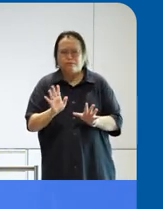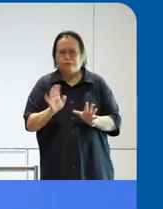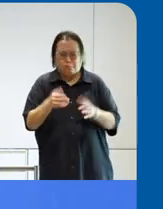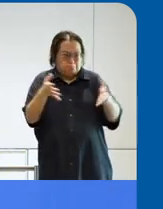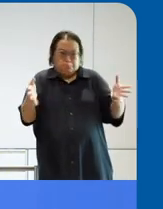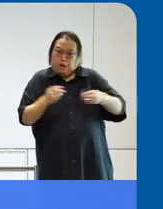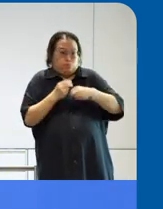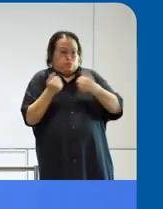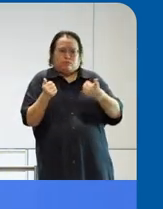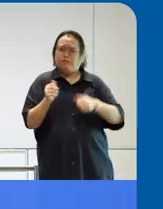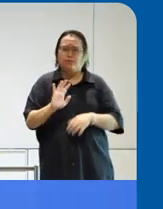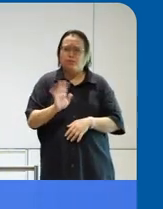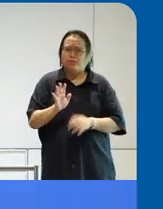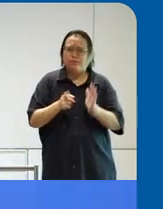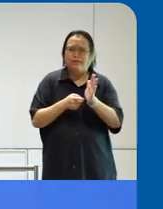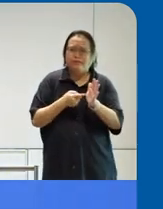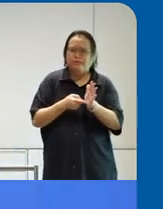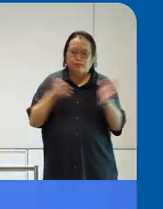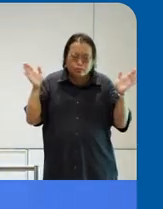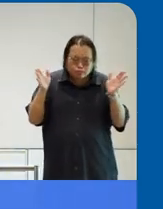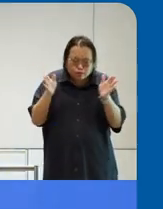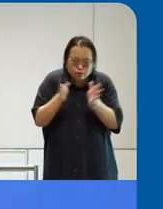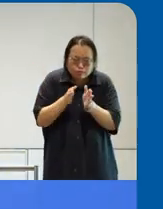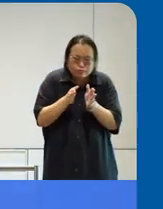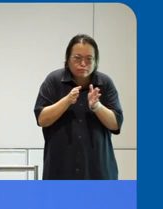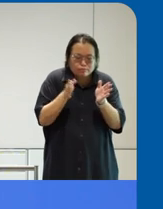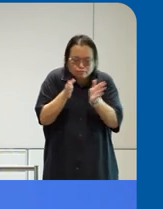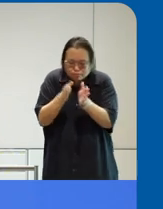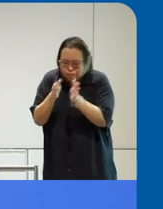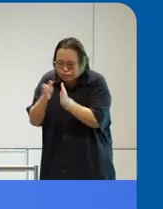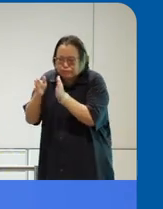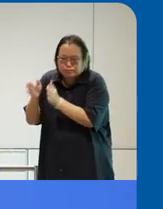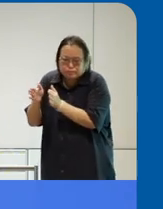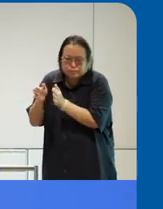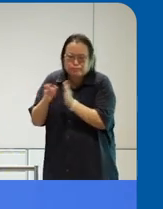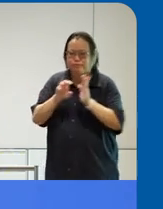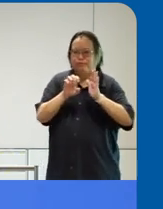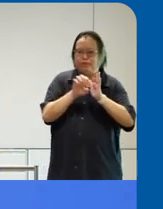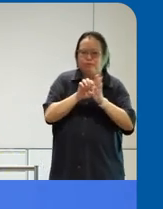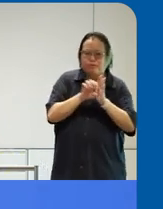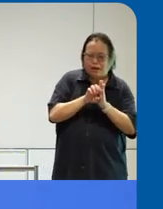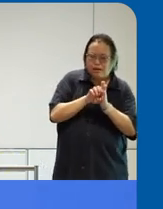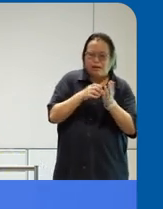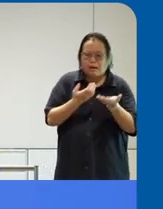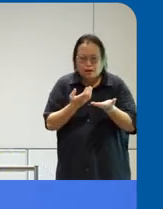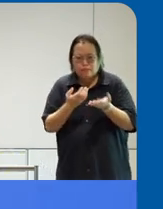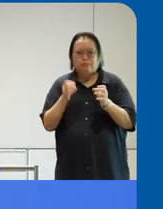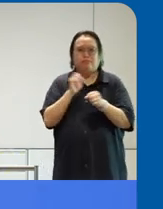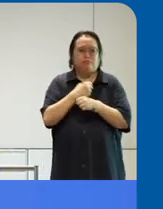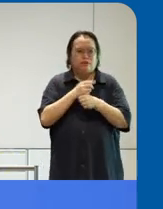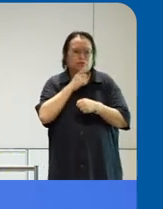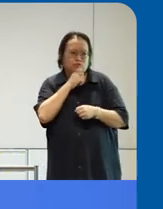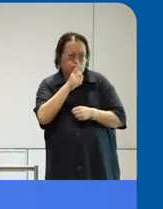solution. Sometimes it just comes down to a bunch of small things, right? Training for staff, making sure that there's points